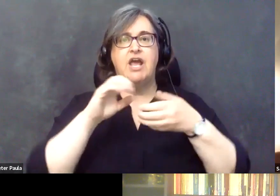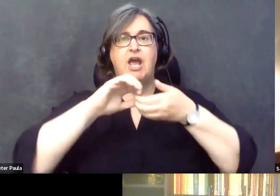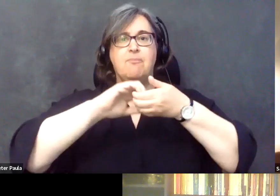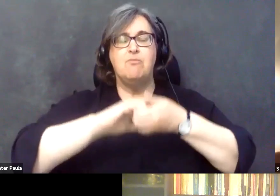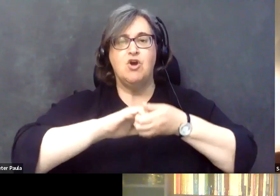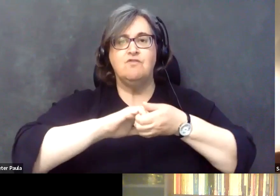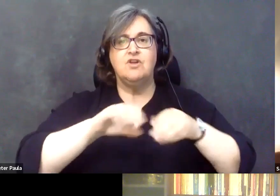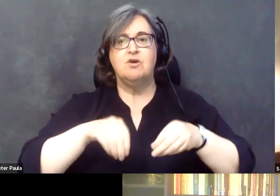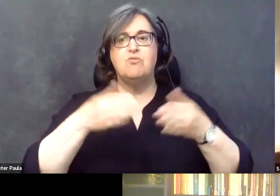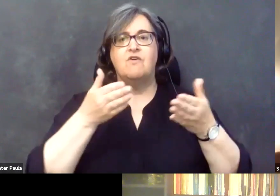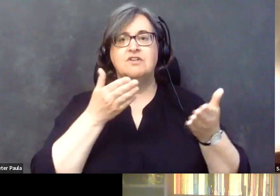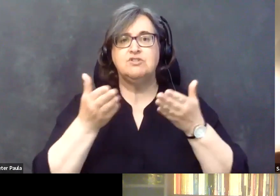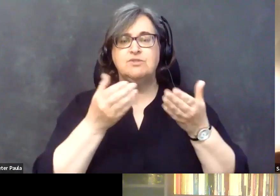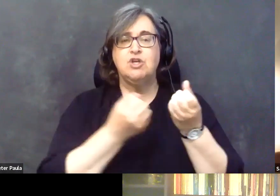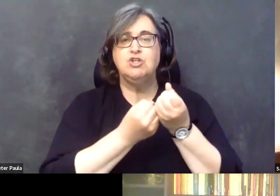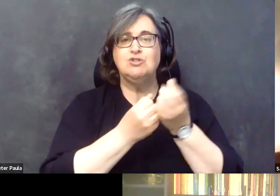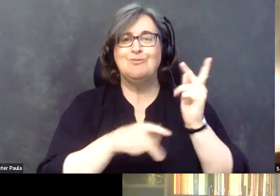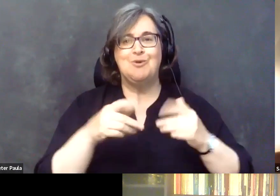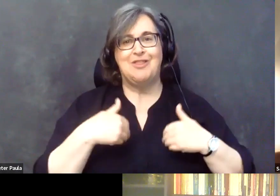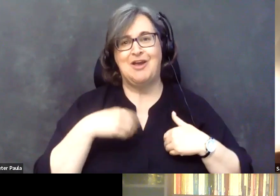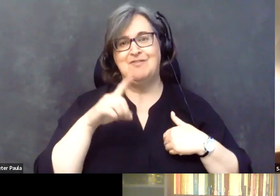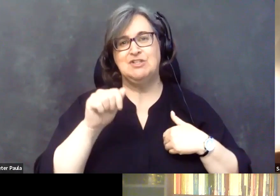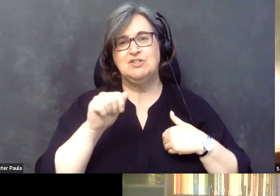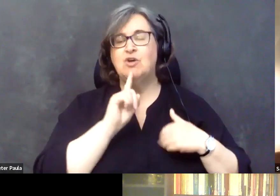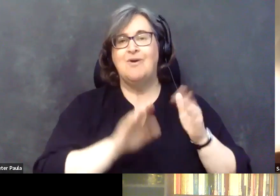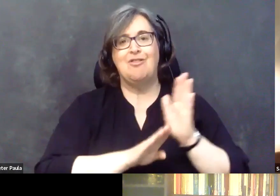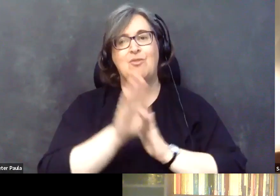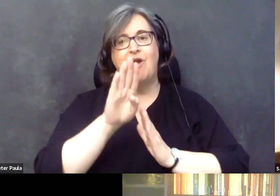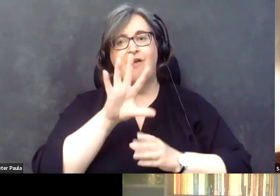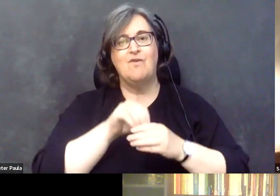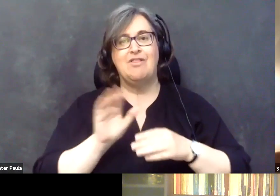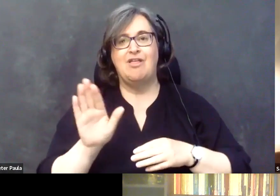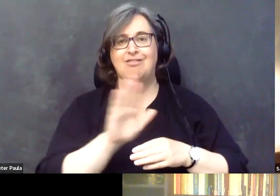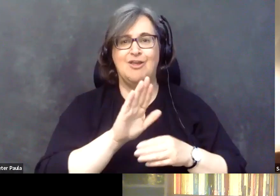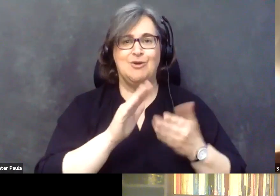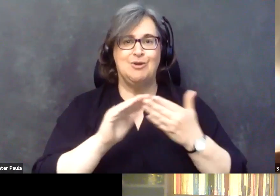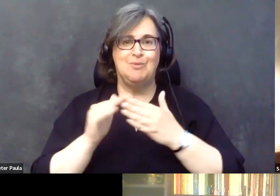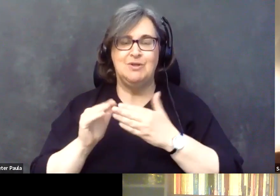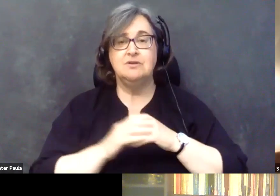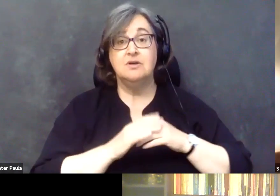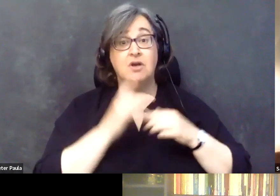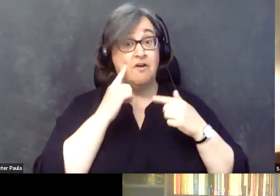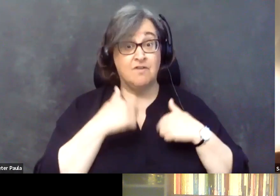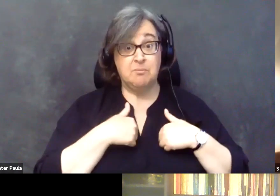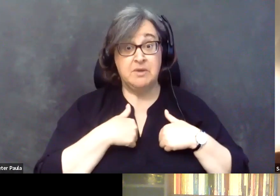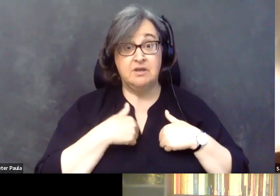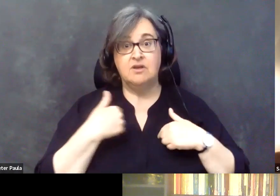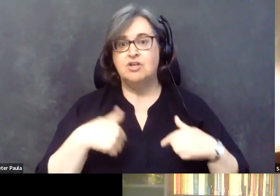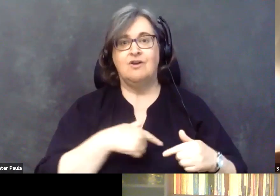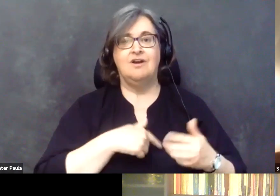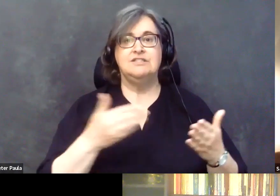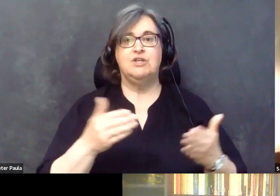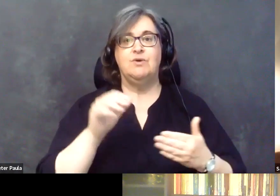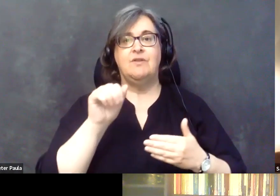provide services that support people with disabilities to thrive within their community. To me and to us at the Ability